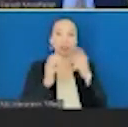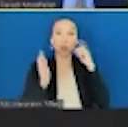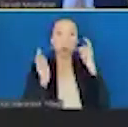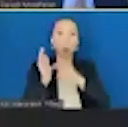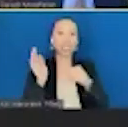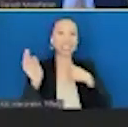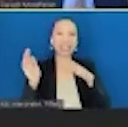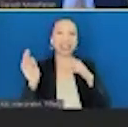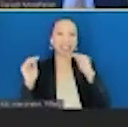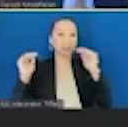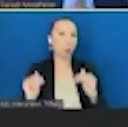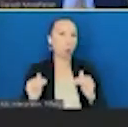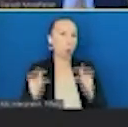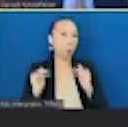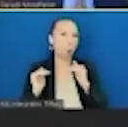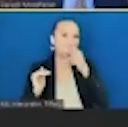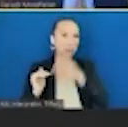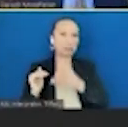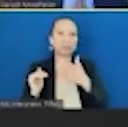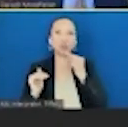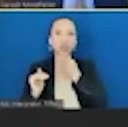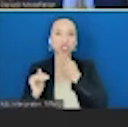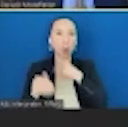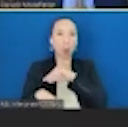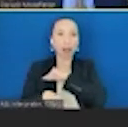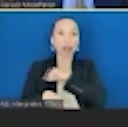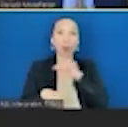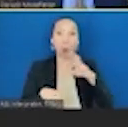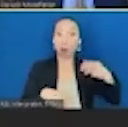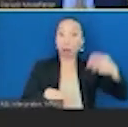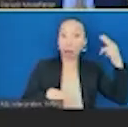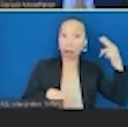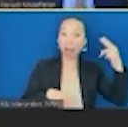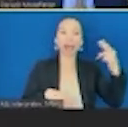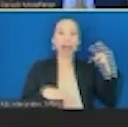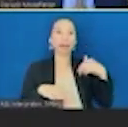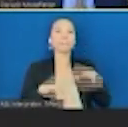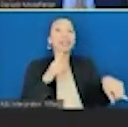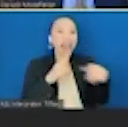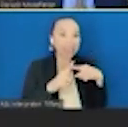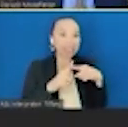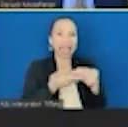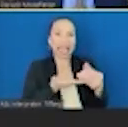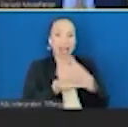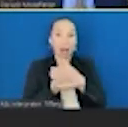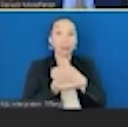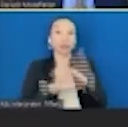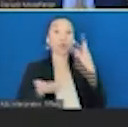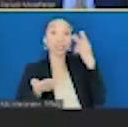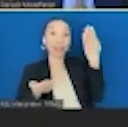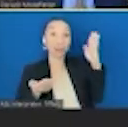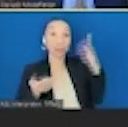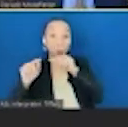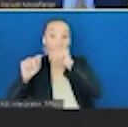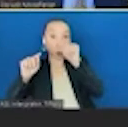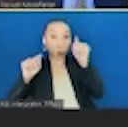intermediate nutritional quality or high nutritional quality stratified by income. And so blue is the proportion of meals